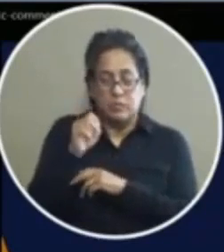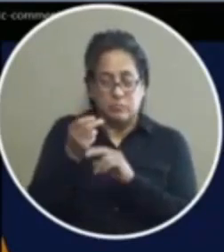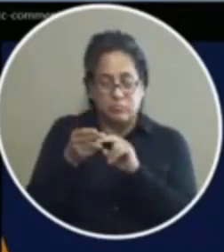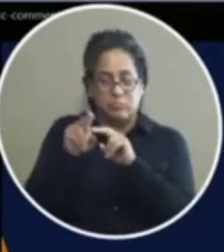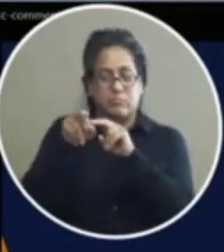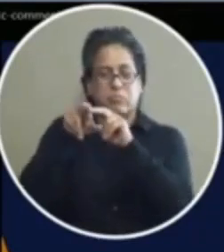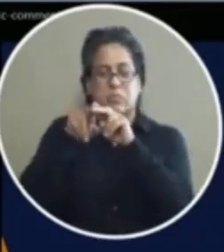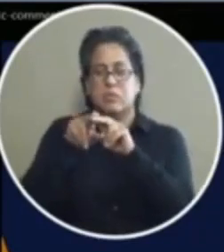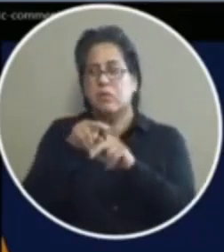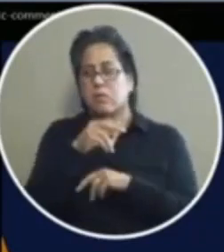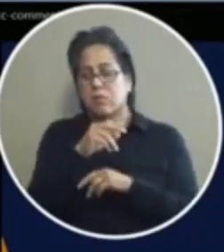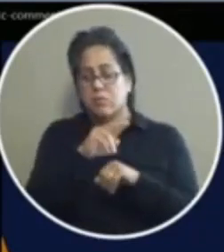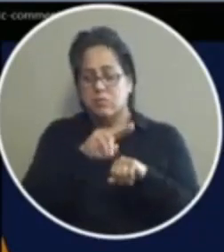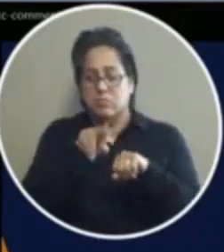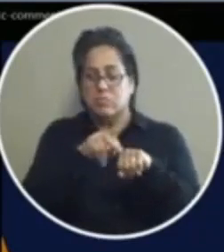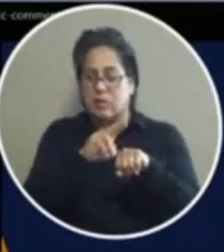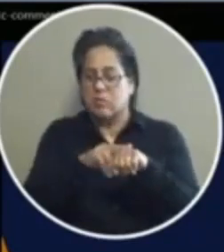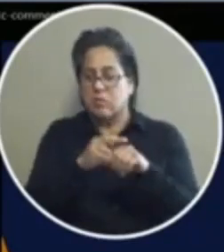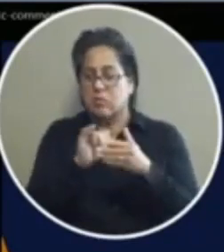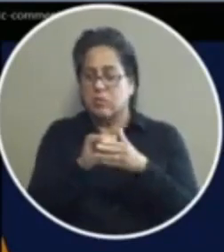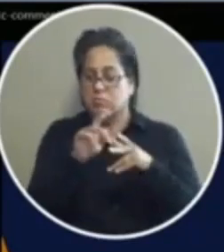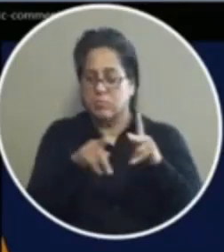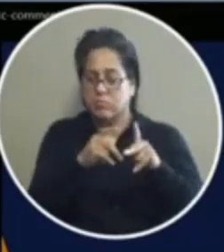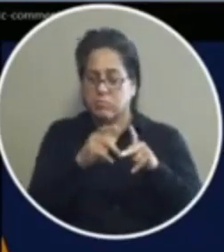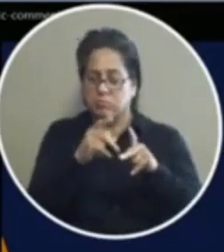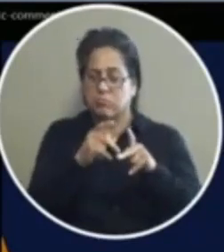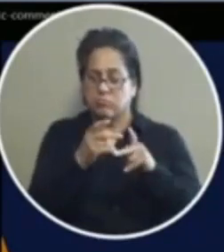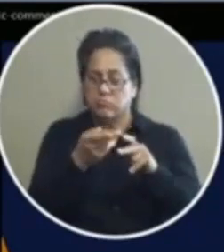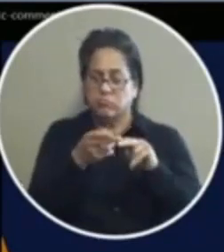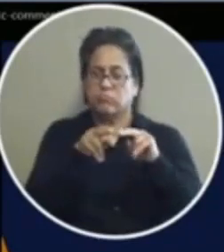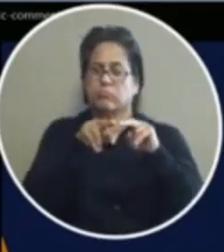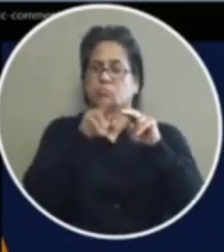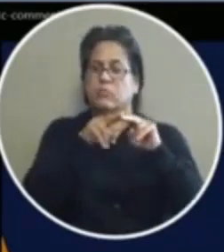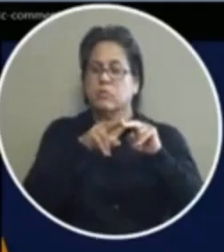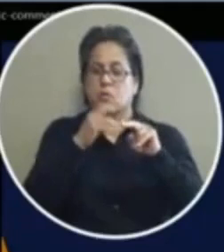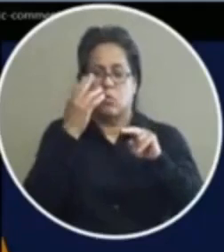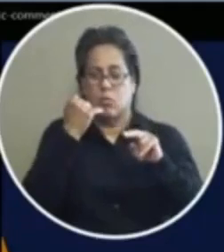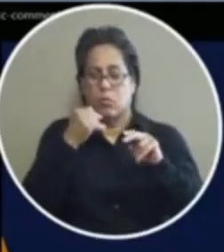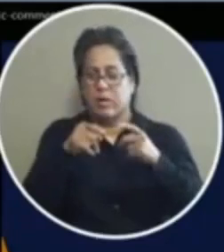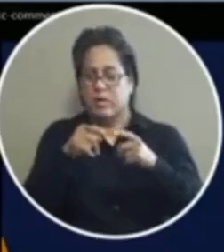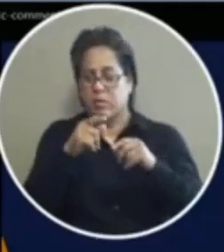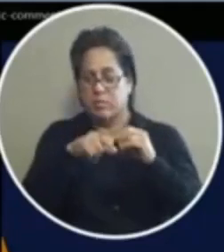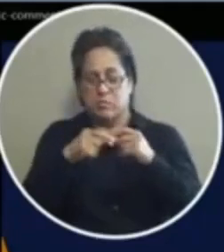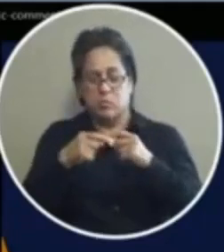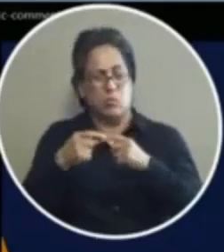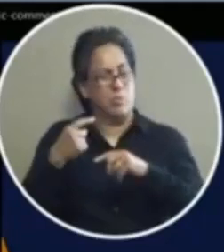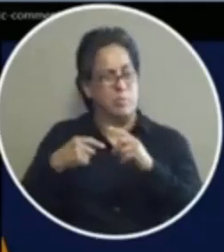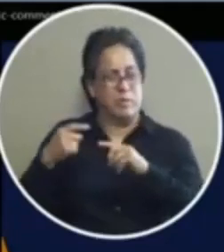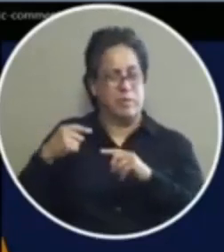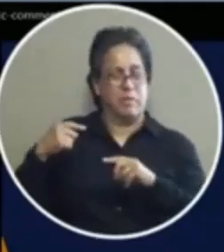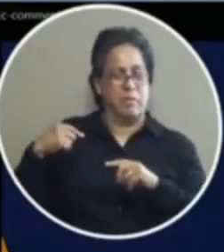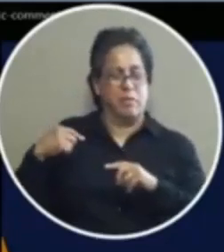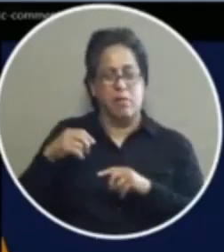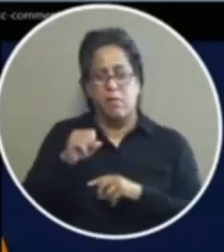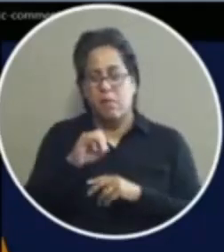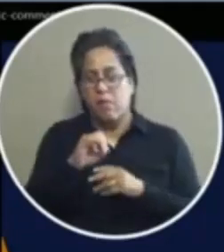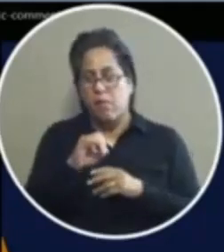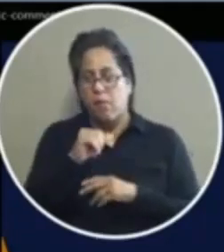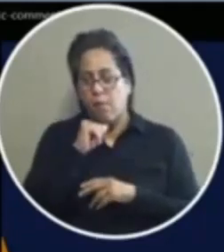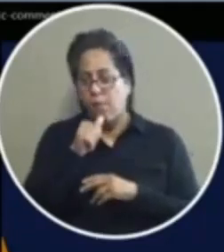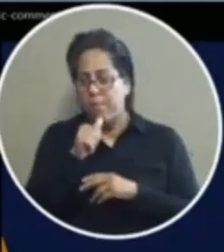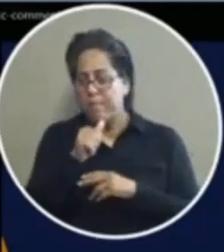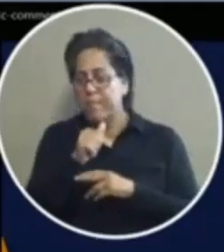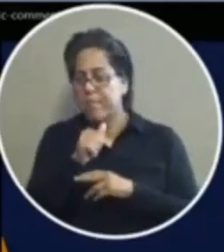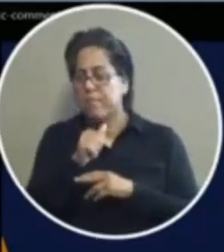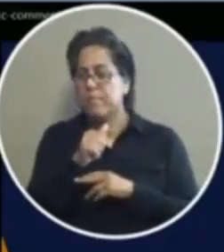only natural for a growing city to keep growing and keep learning so why are we going back let's grow the education within the community not the